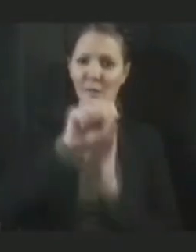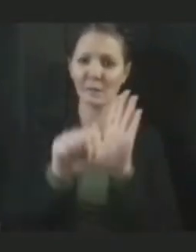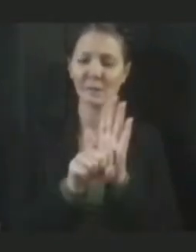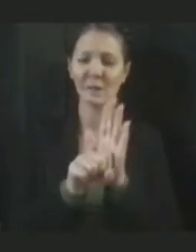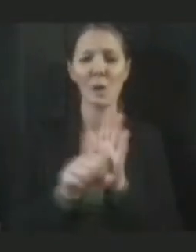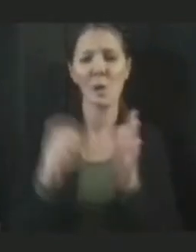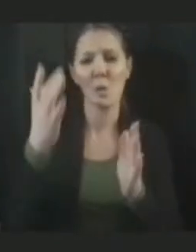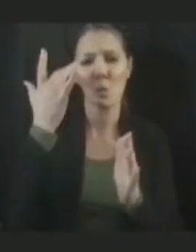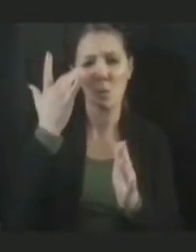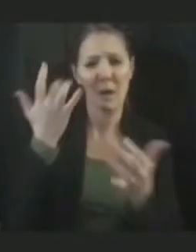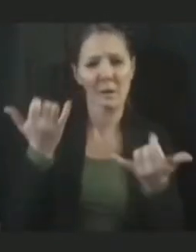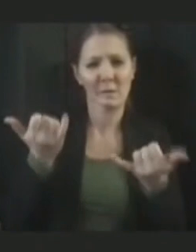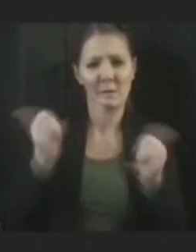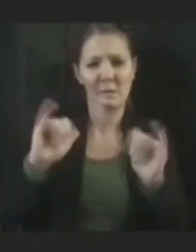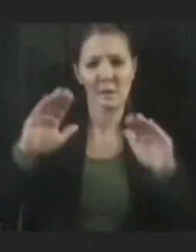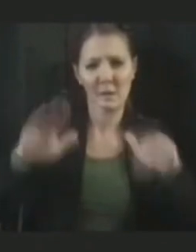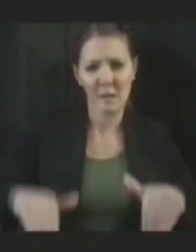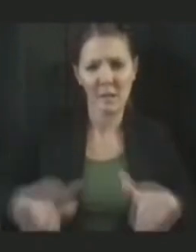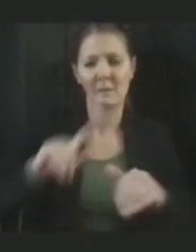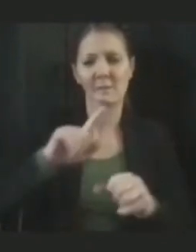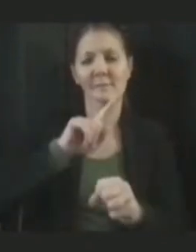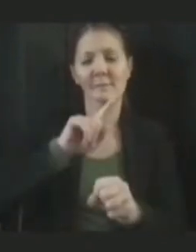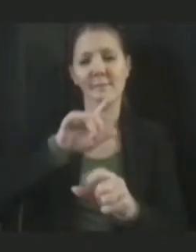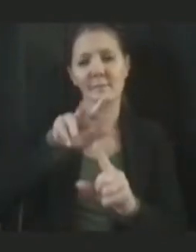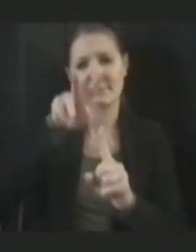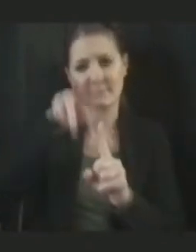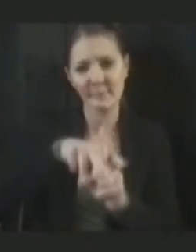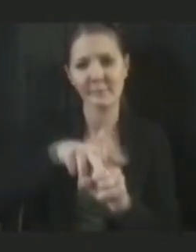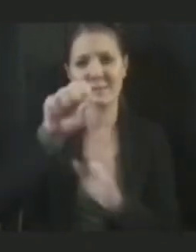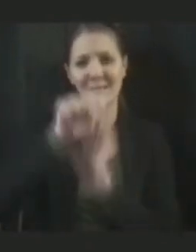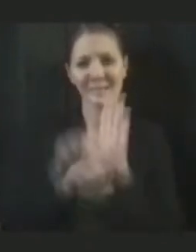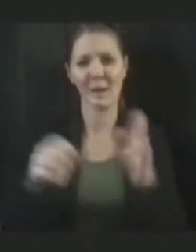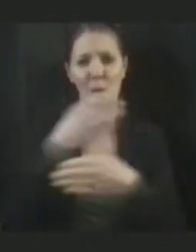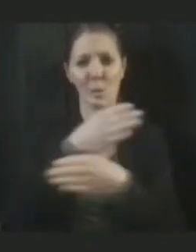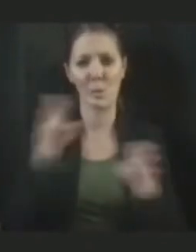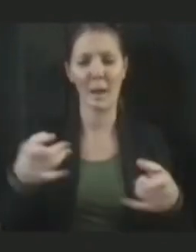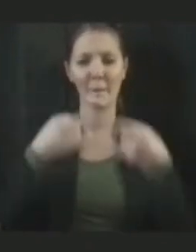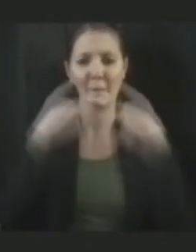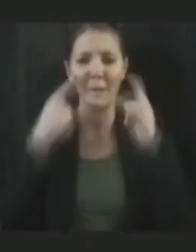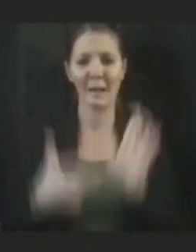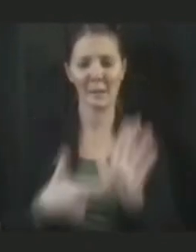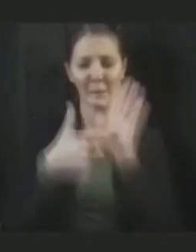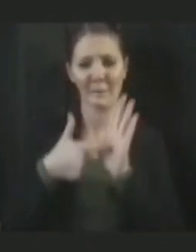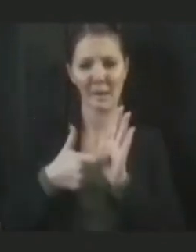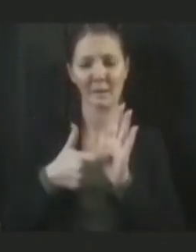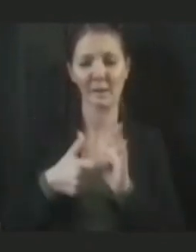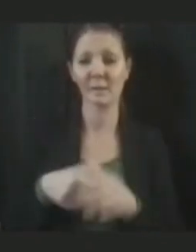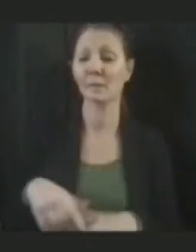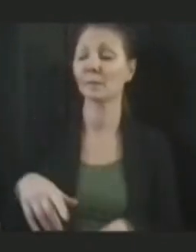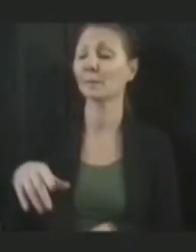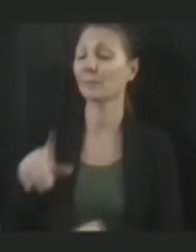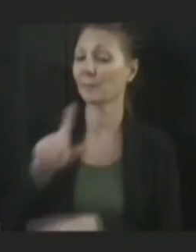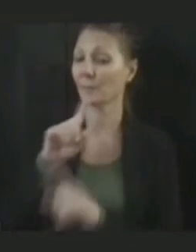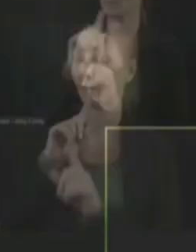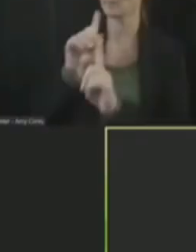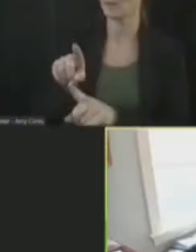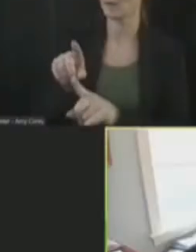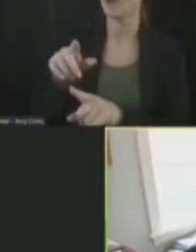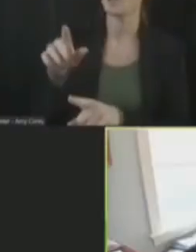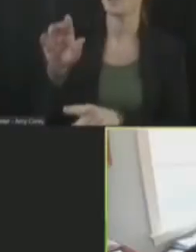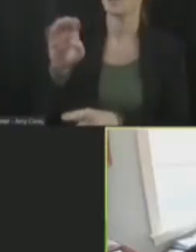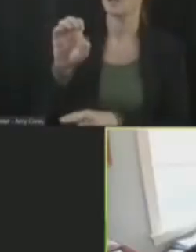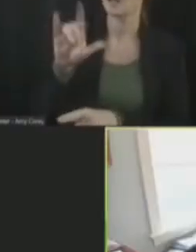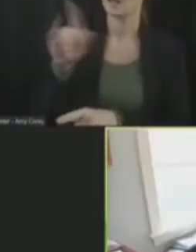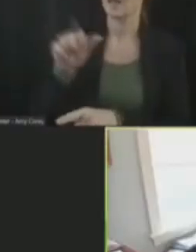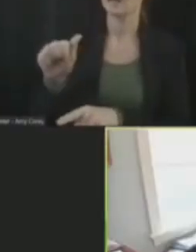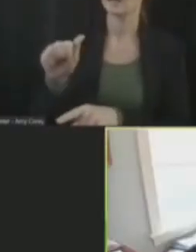mask mandate? Well, as I alluded to Eliza, first of all, I think we ought to be strict in terms of